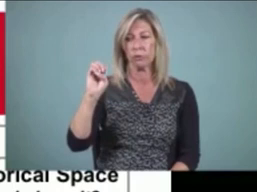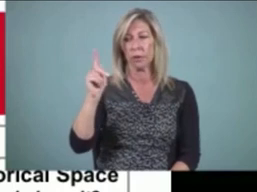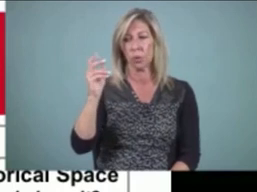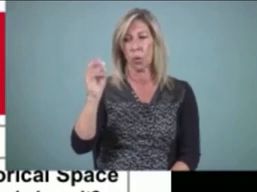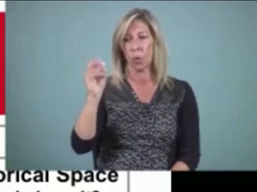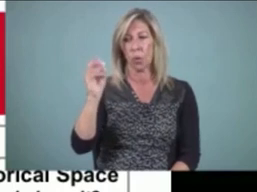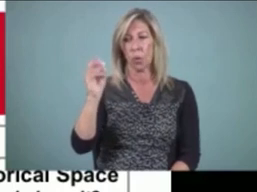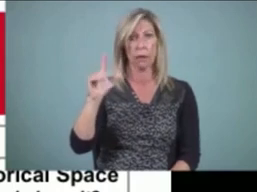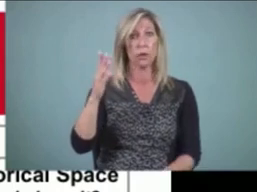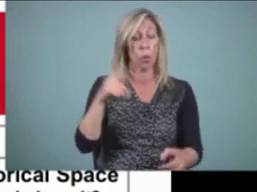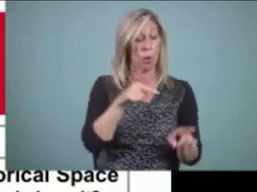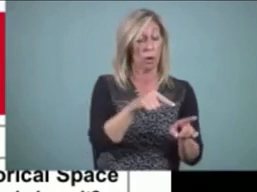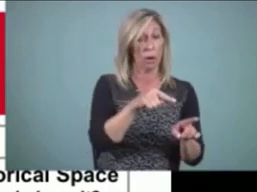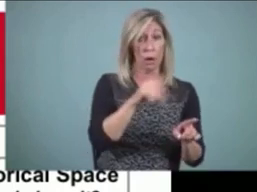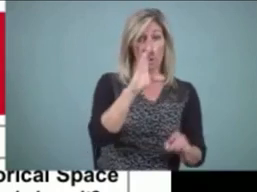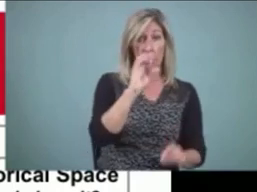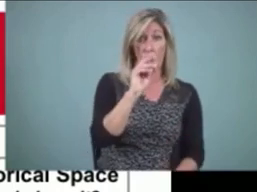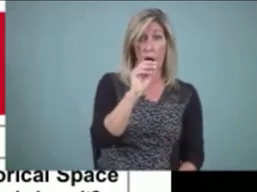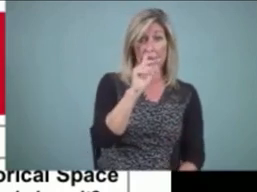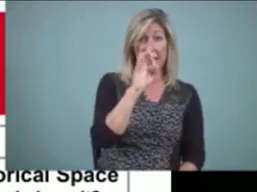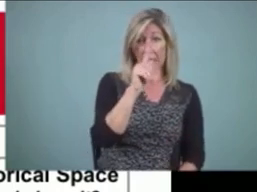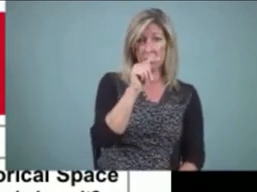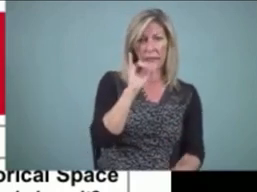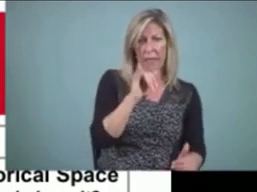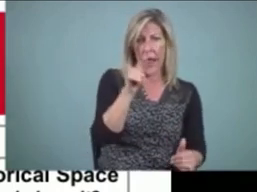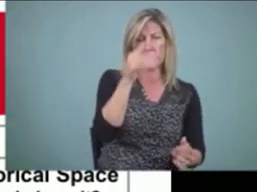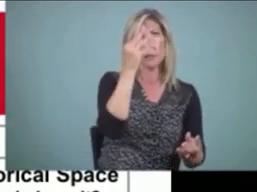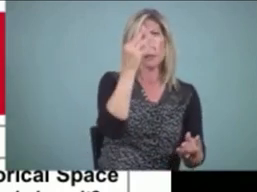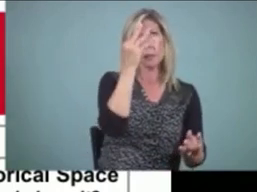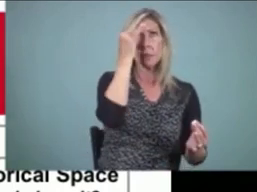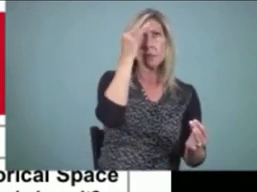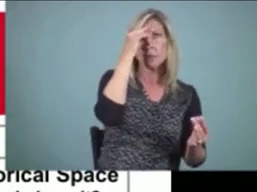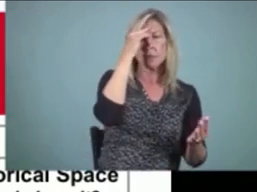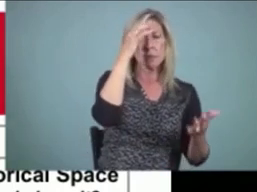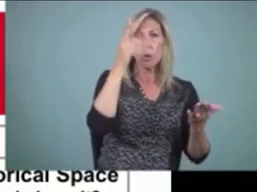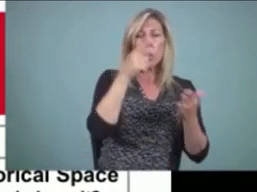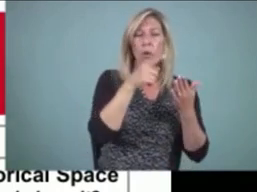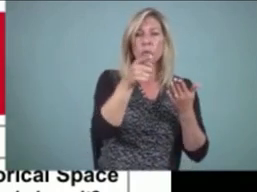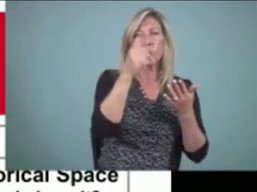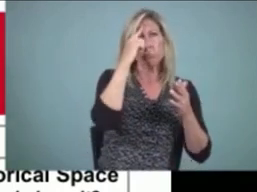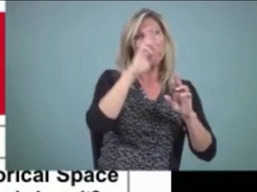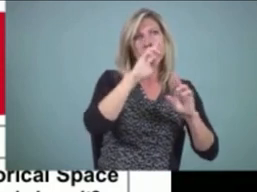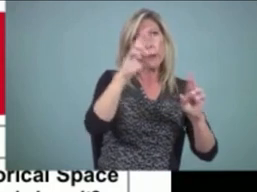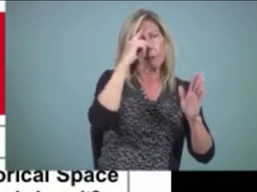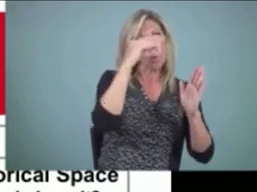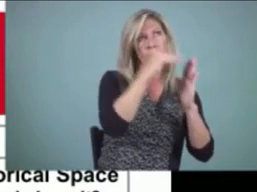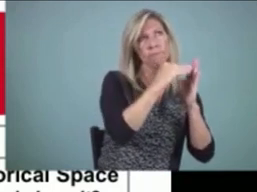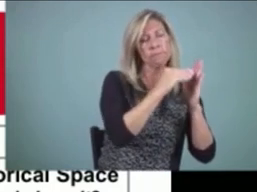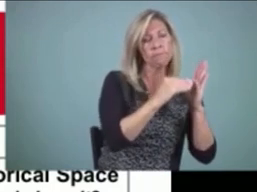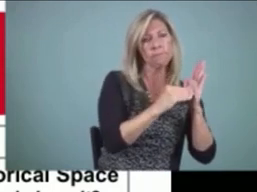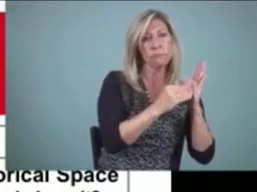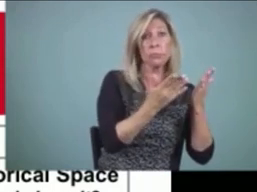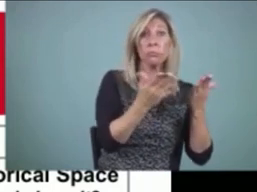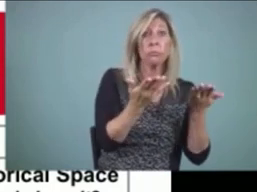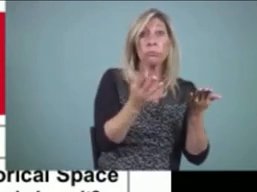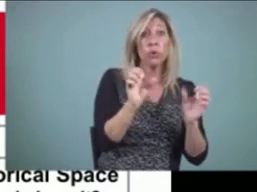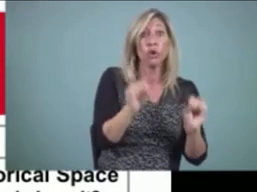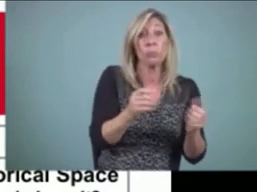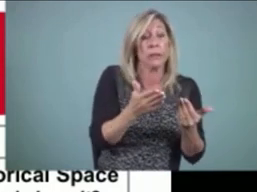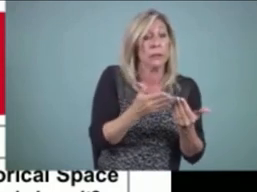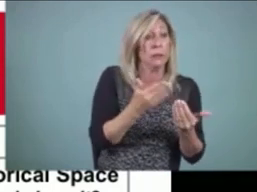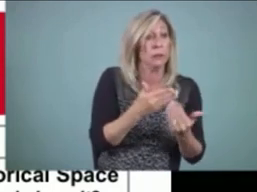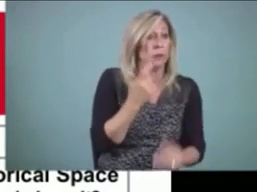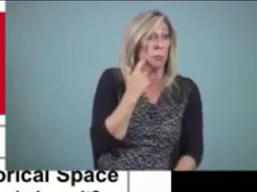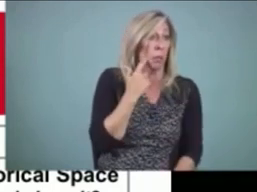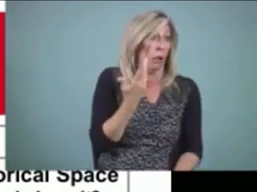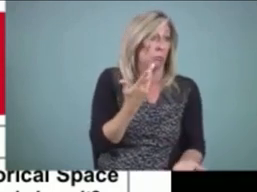want to write something, whatever it is, whether it's as straightforward as a shopping list or as complicated as a persuasive